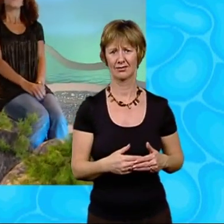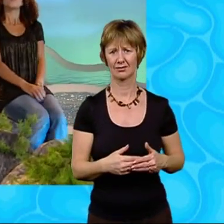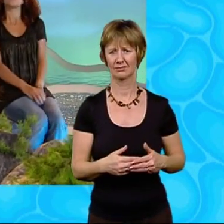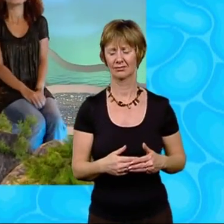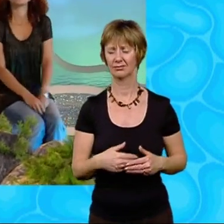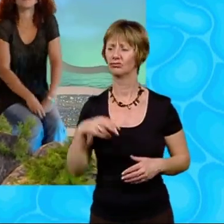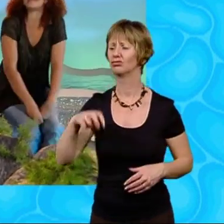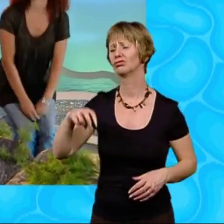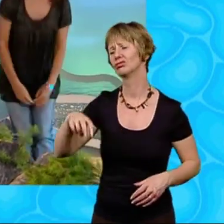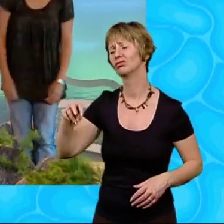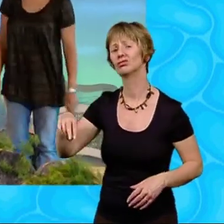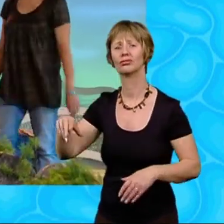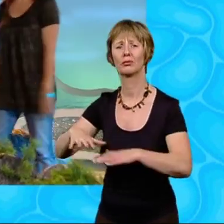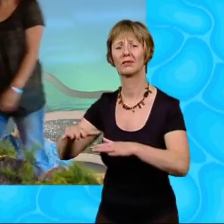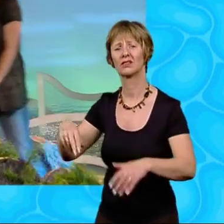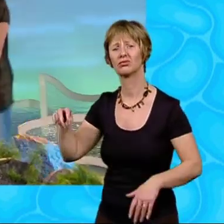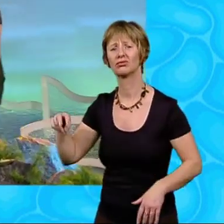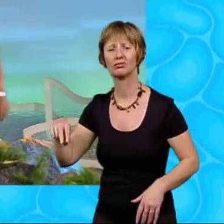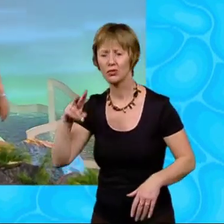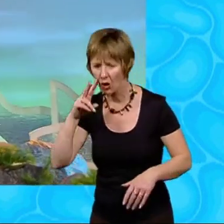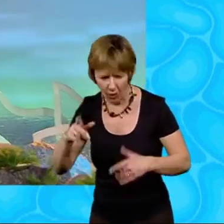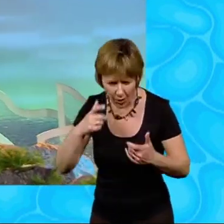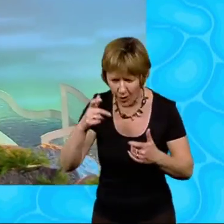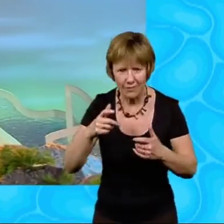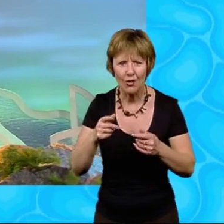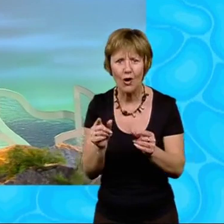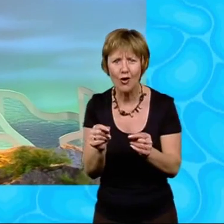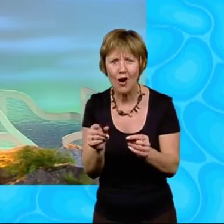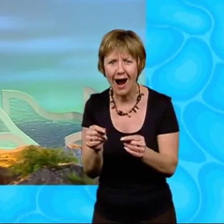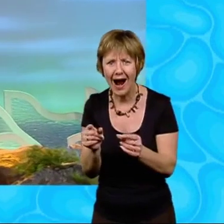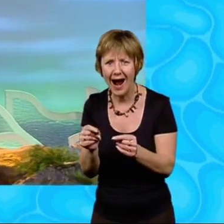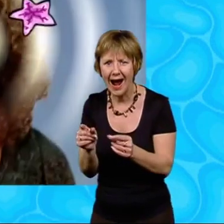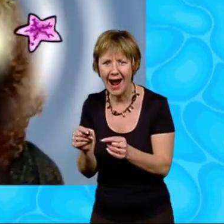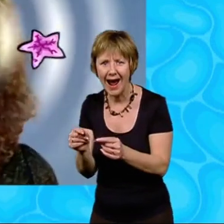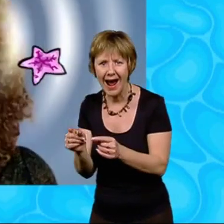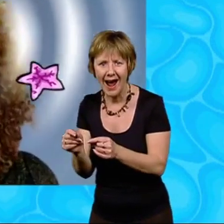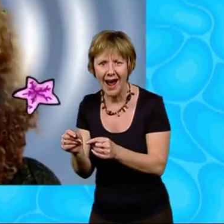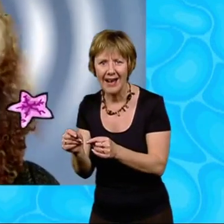We walked along the beach, looking in rock pools and watching crabs and starfish.